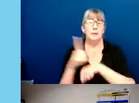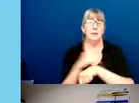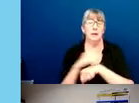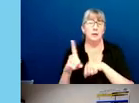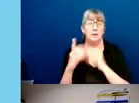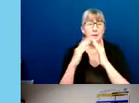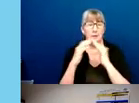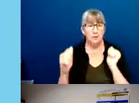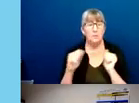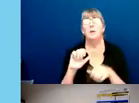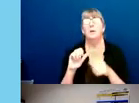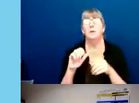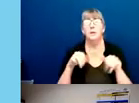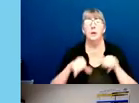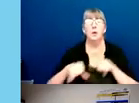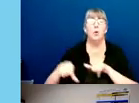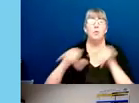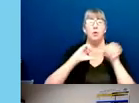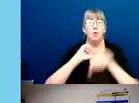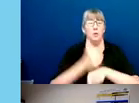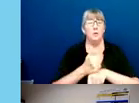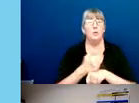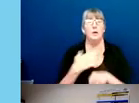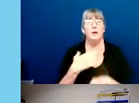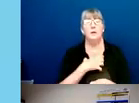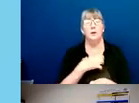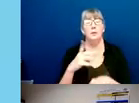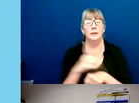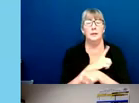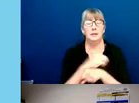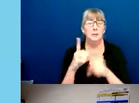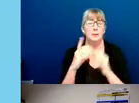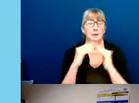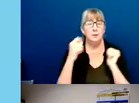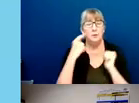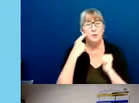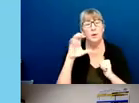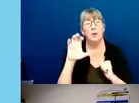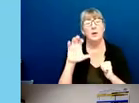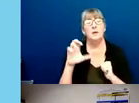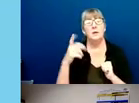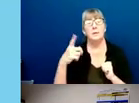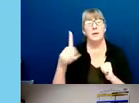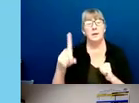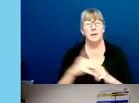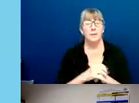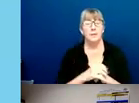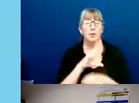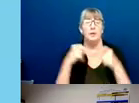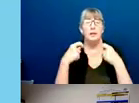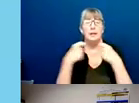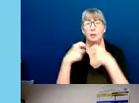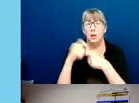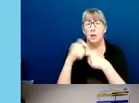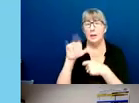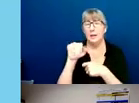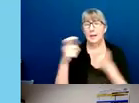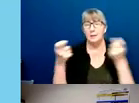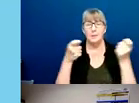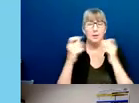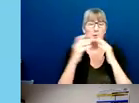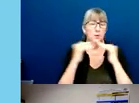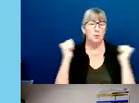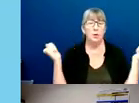and the Complaint and Disciplinary System for CPD. This includes the electronic case management system, where all investigative